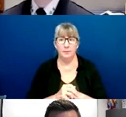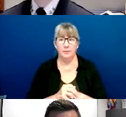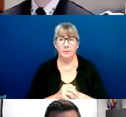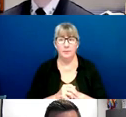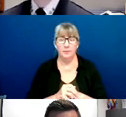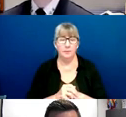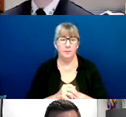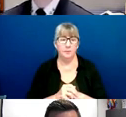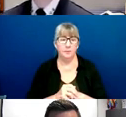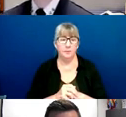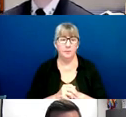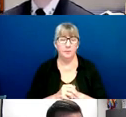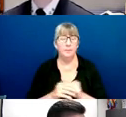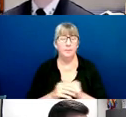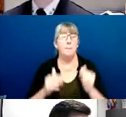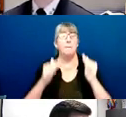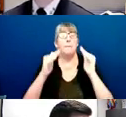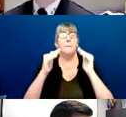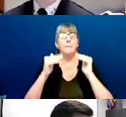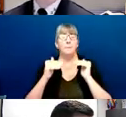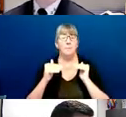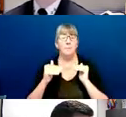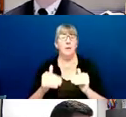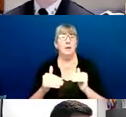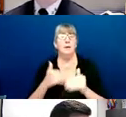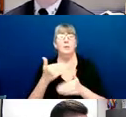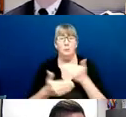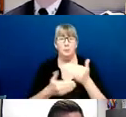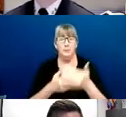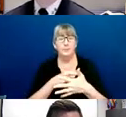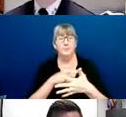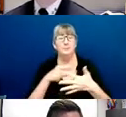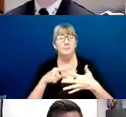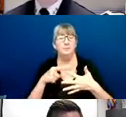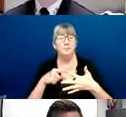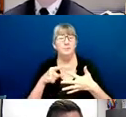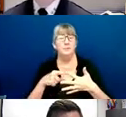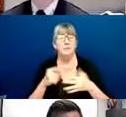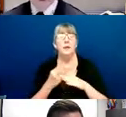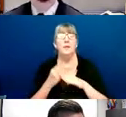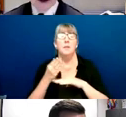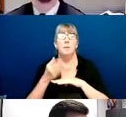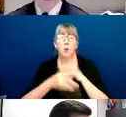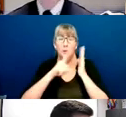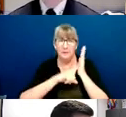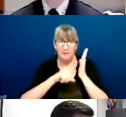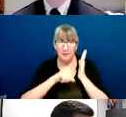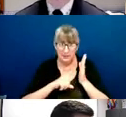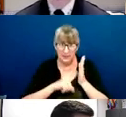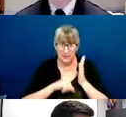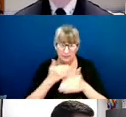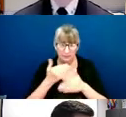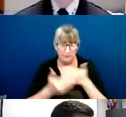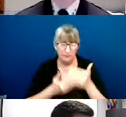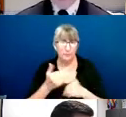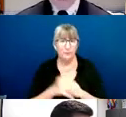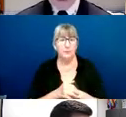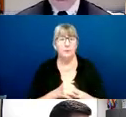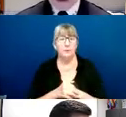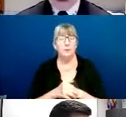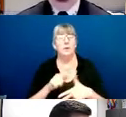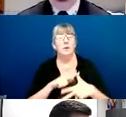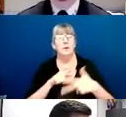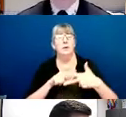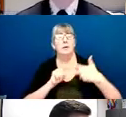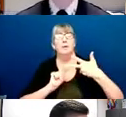The next stage we want to talk about is the post-investigative stage. This occurs after the active